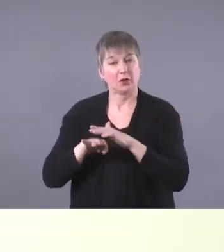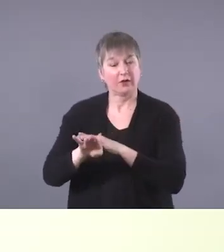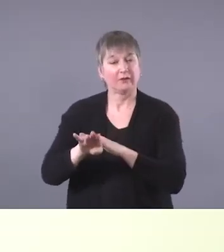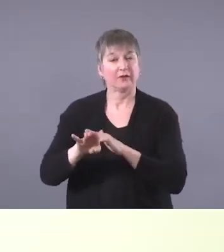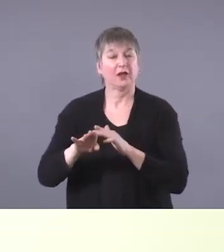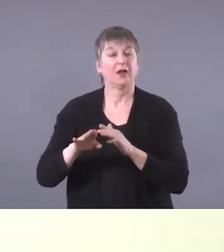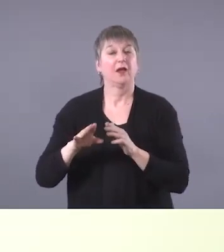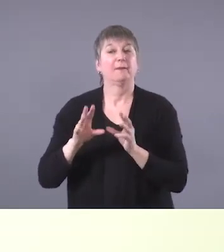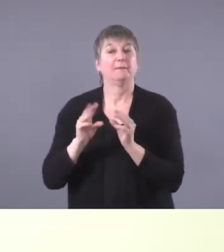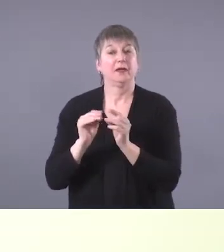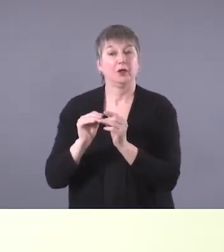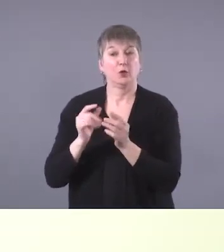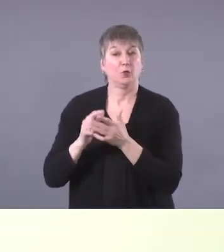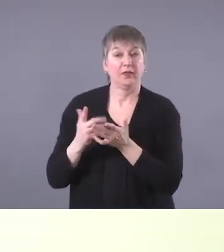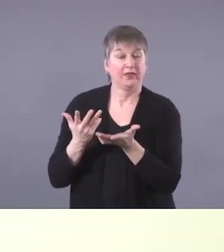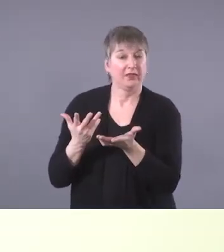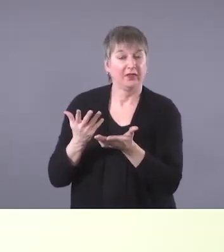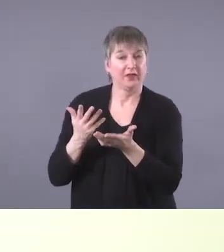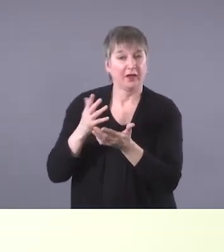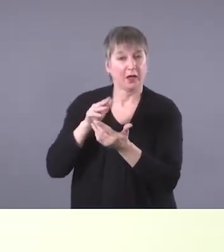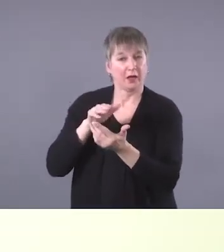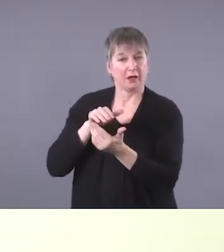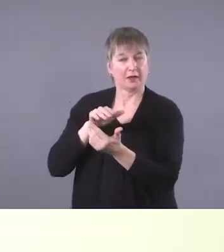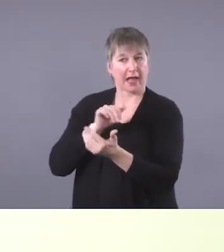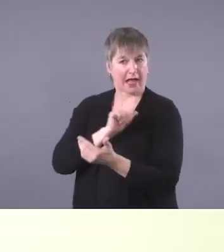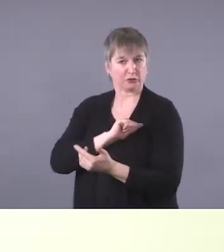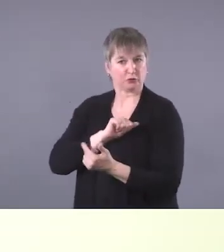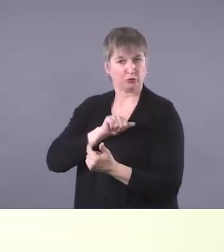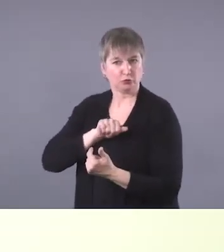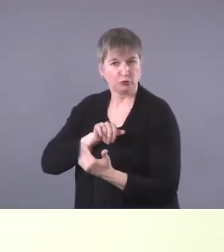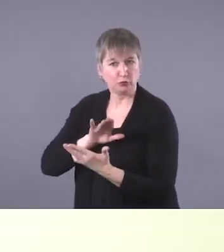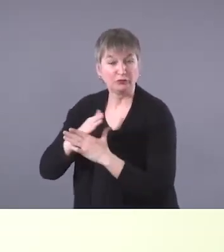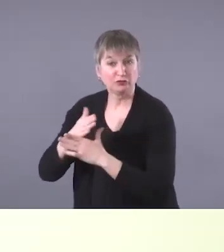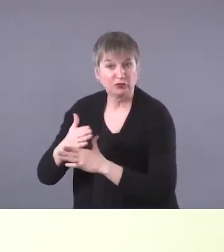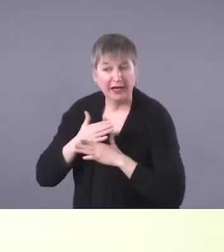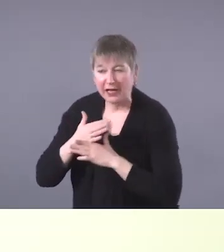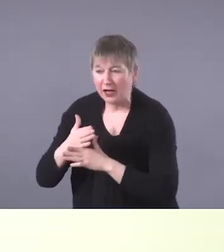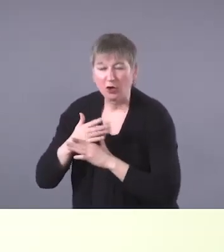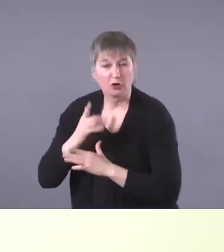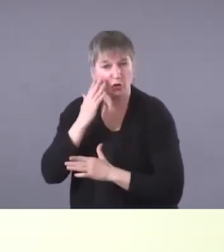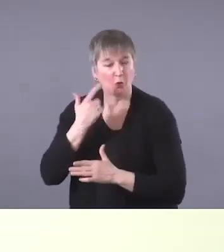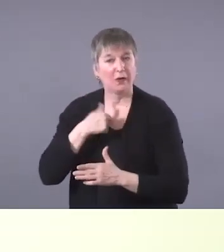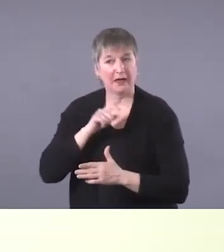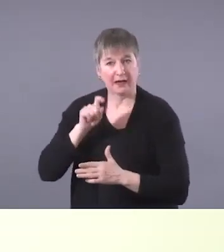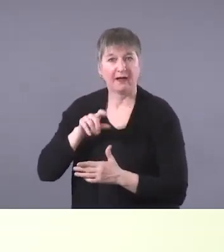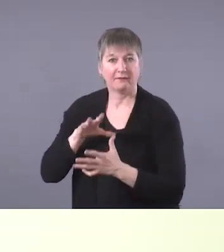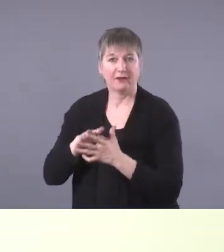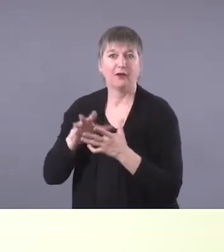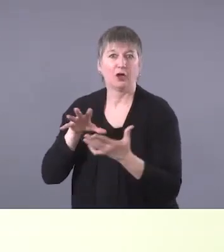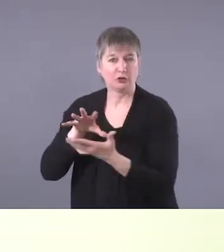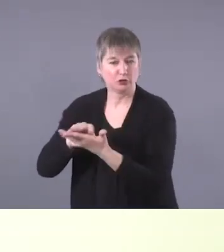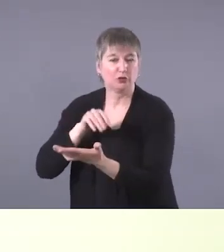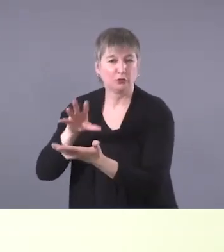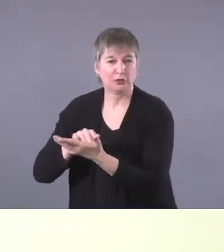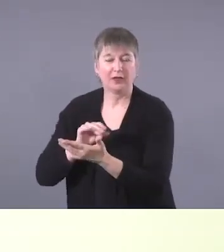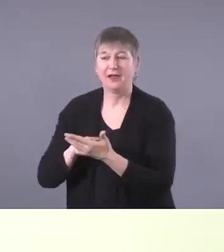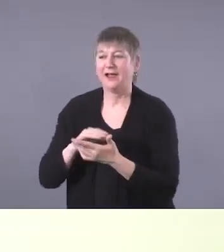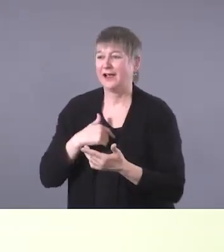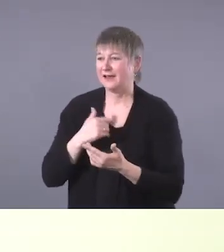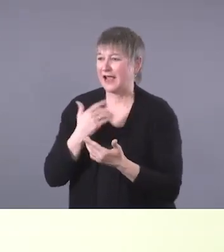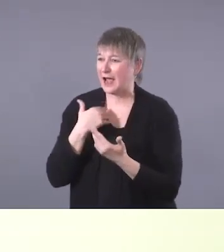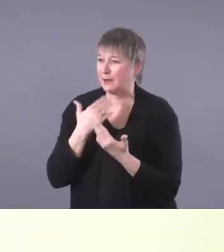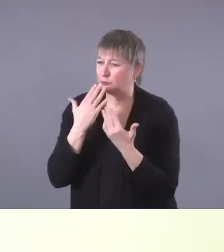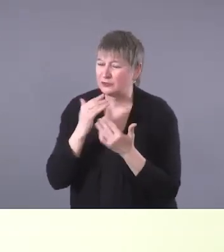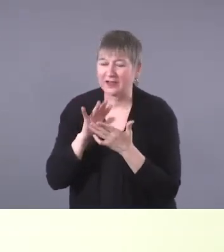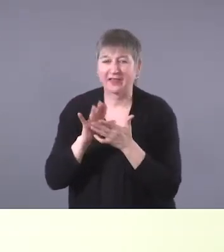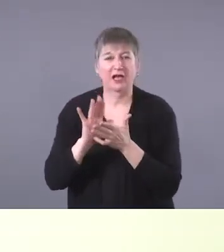to share and, uh, know that we have a lot to learn. And I appreciate that, uh, your gentle approach